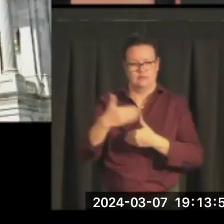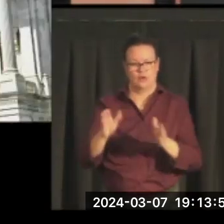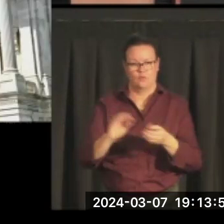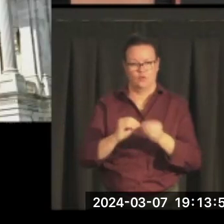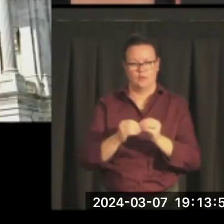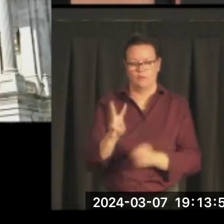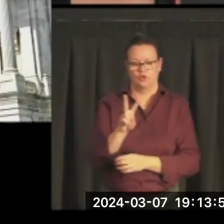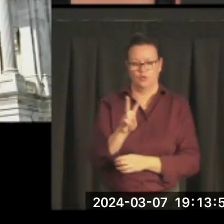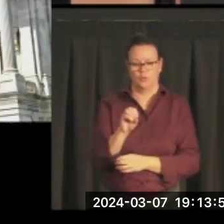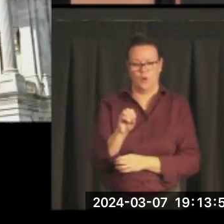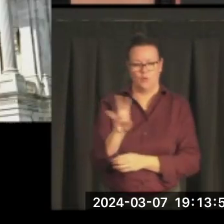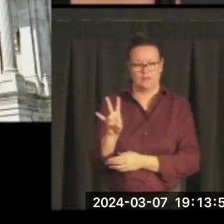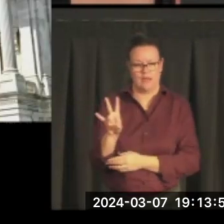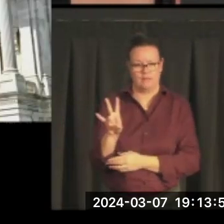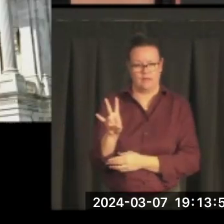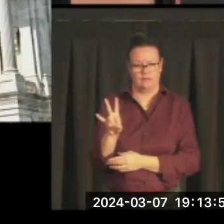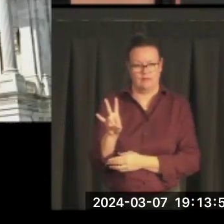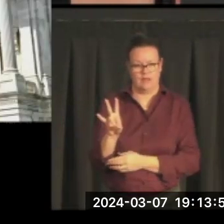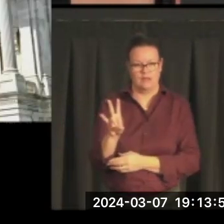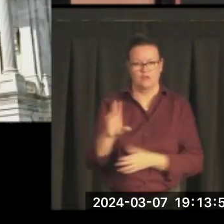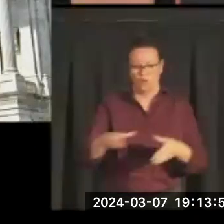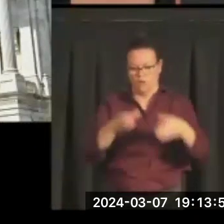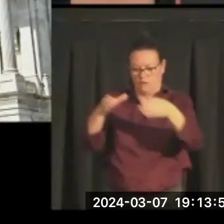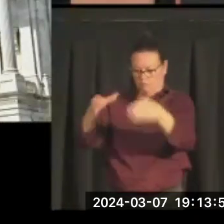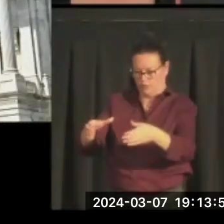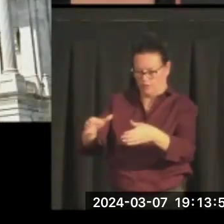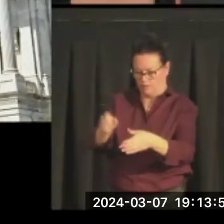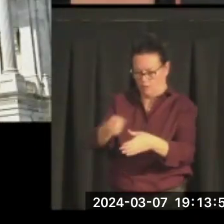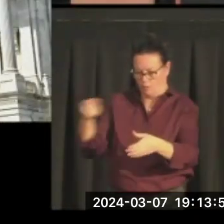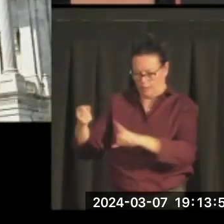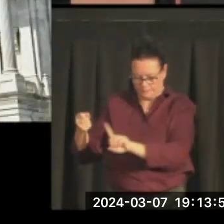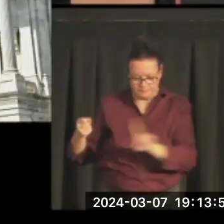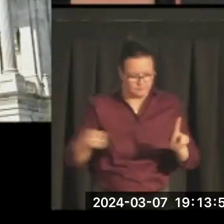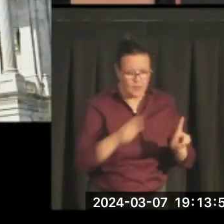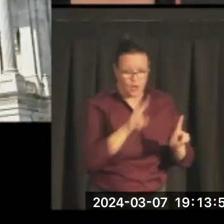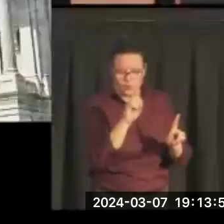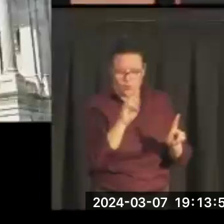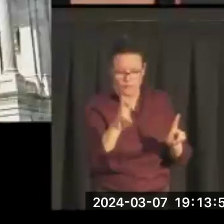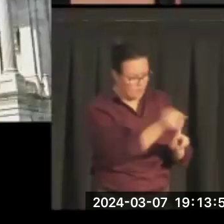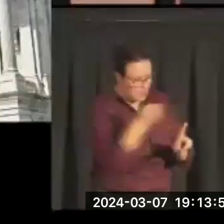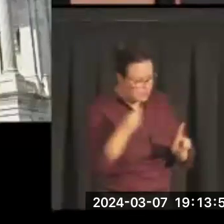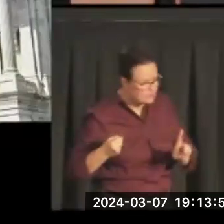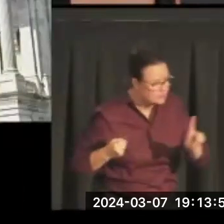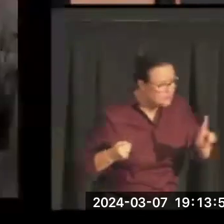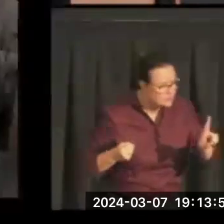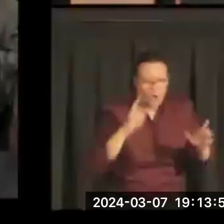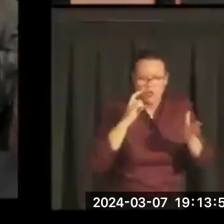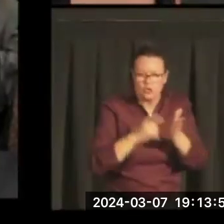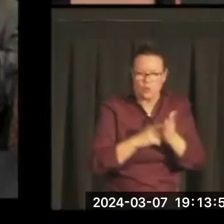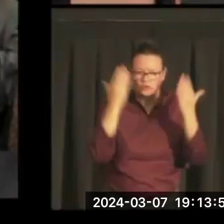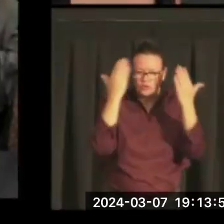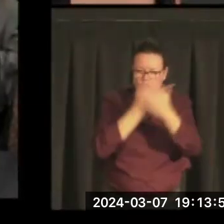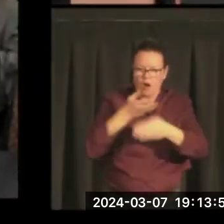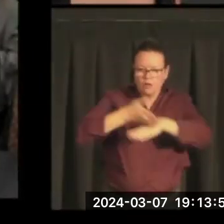207, we'd open the door, we'd walk in, there are dark wood panels all over the walls,